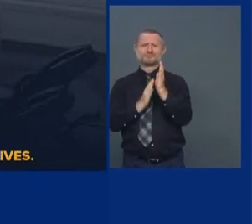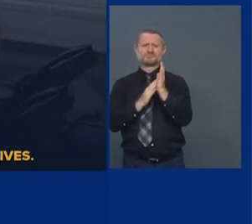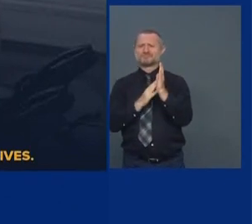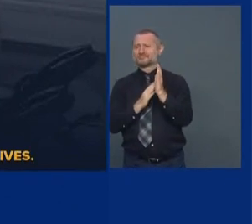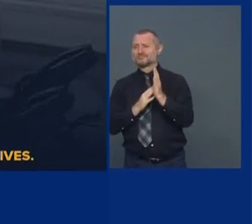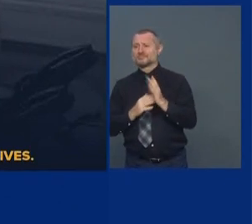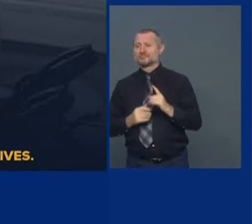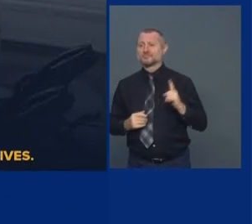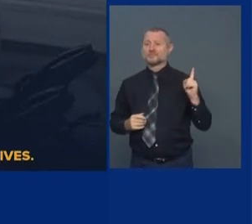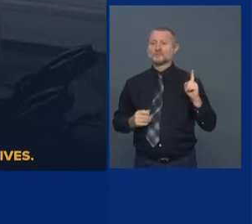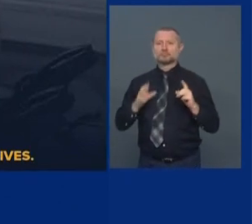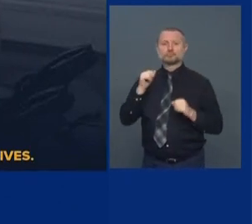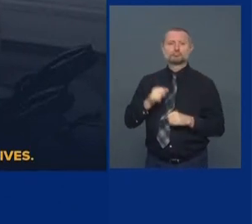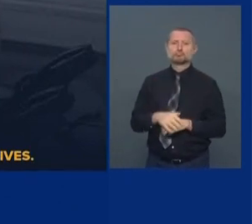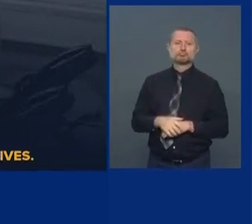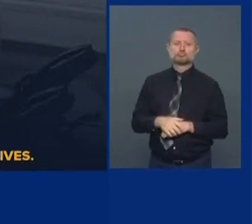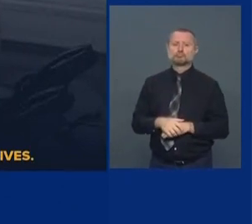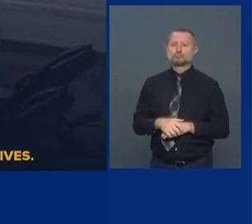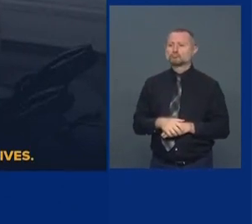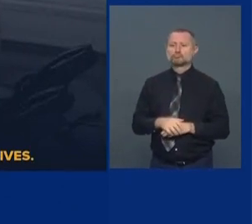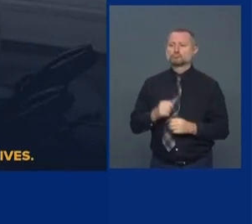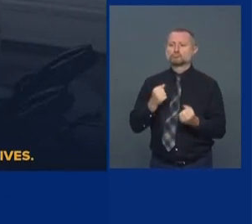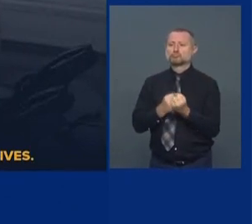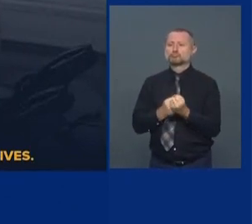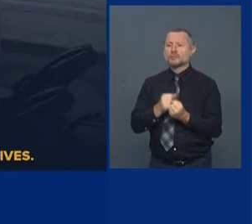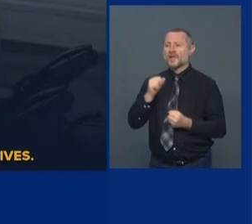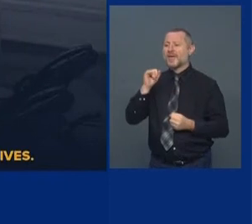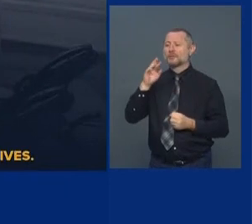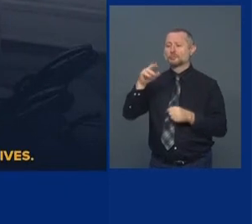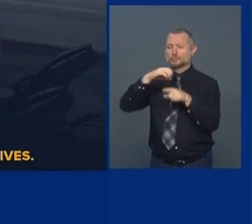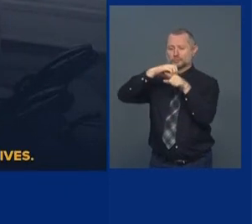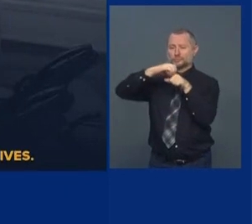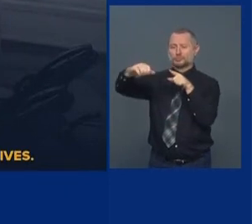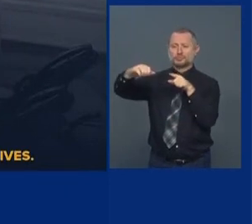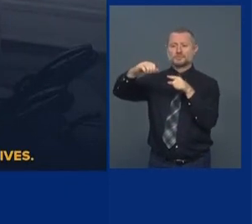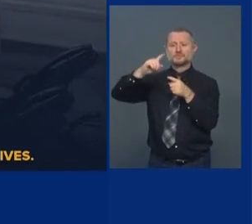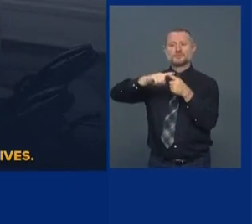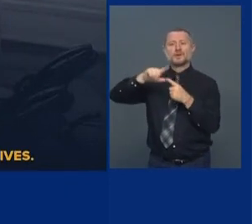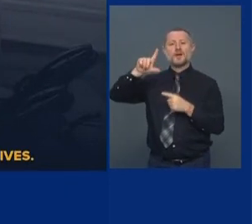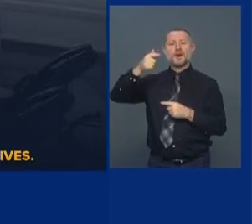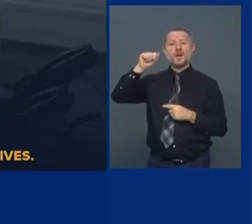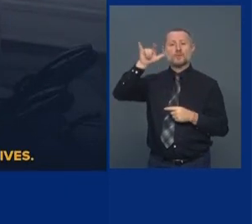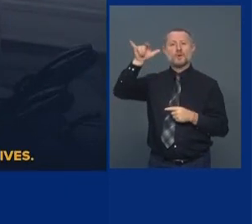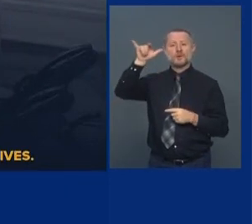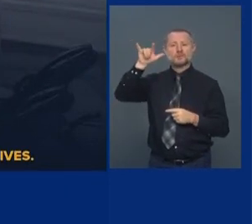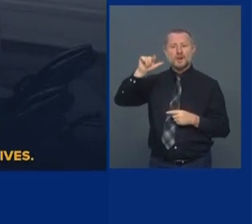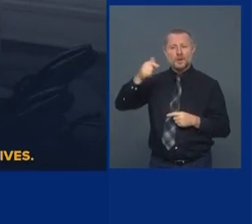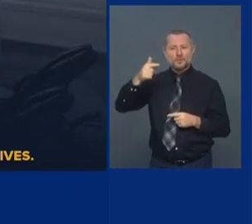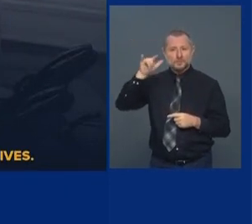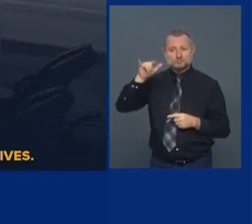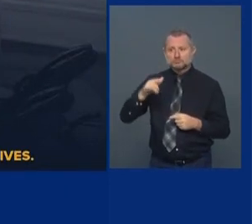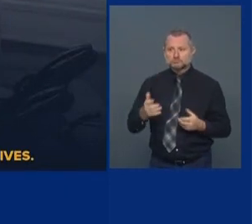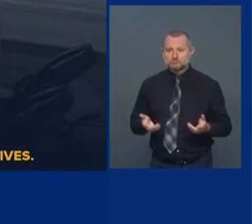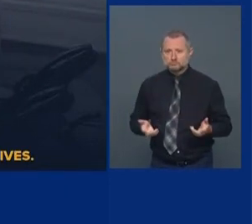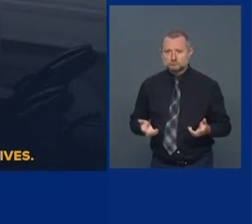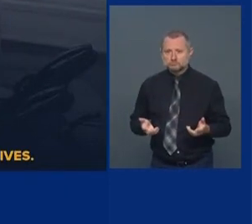won't approve the air train to LaGuardia. And you want to talk about really ironic,